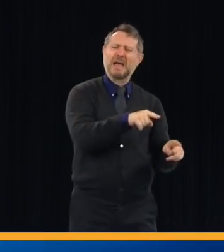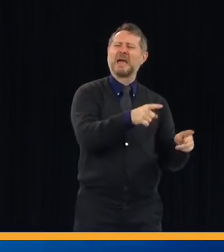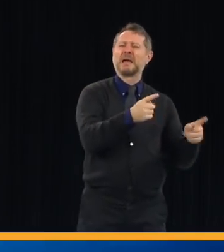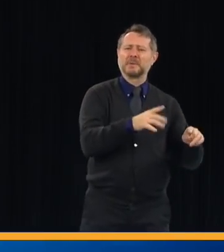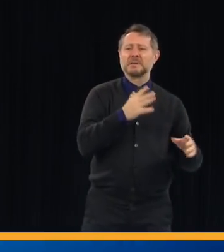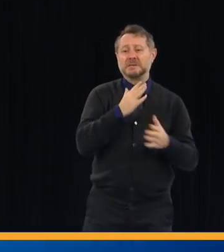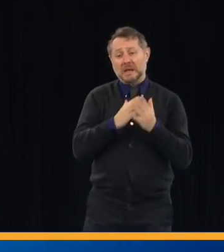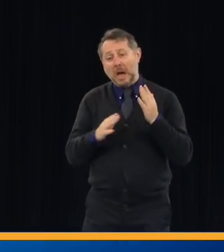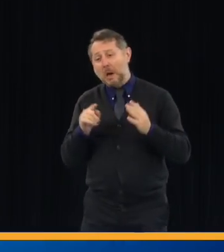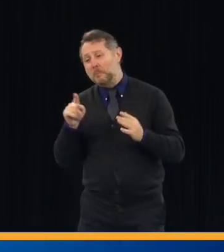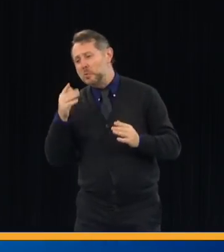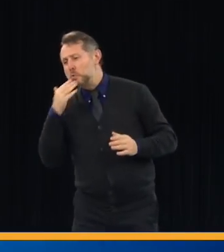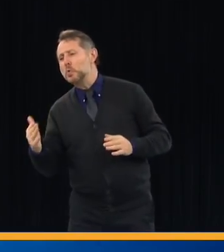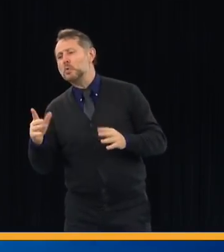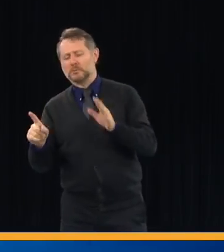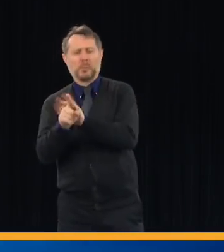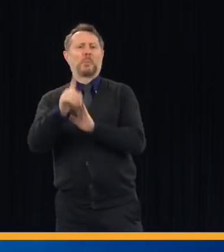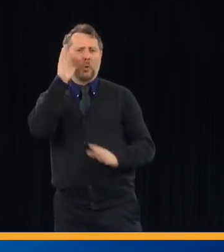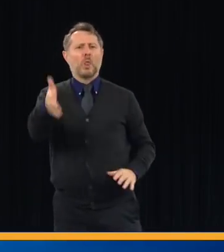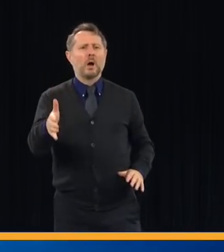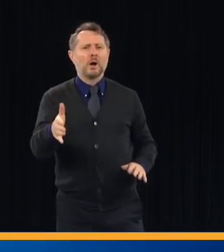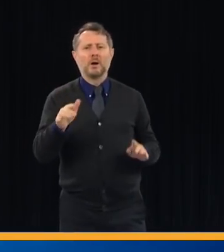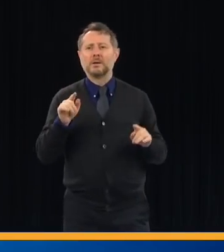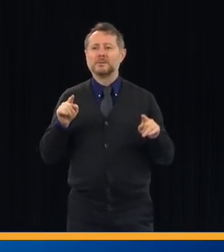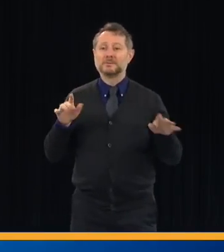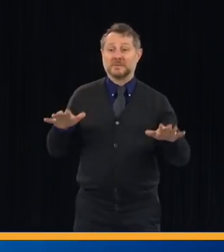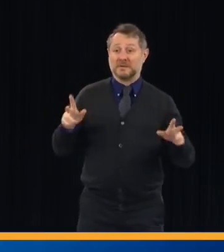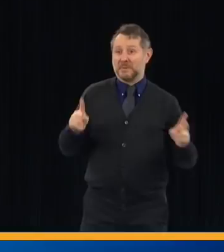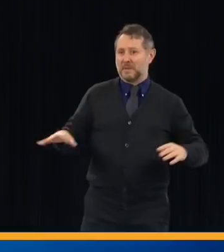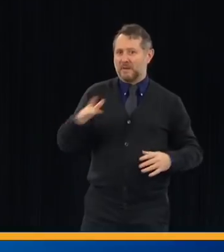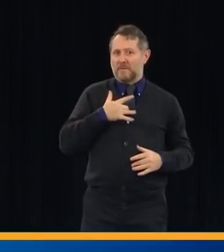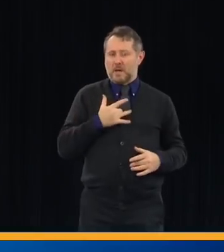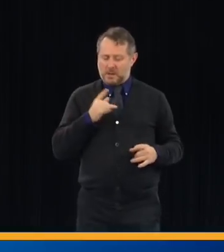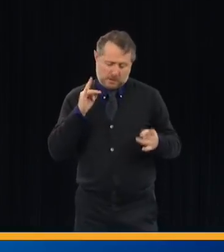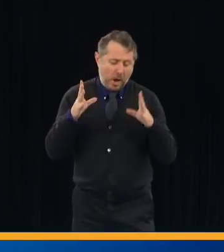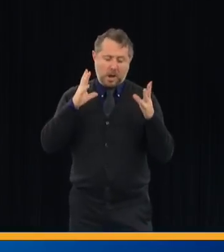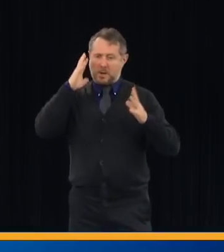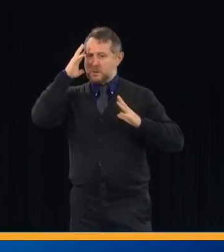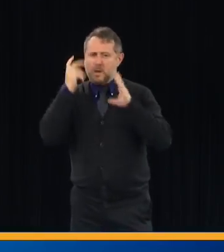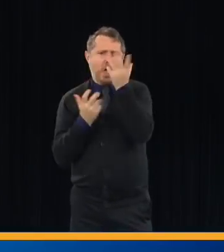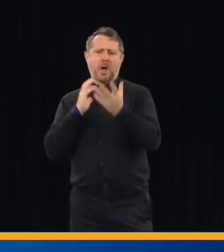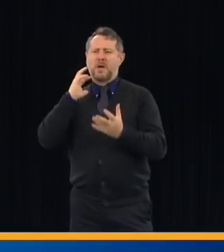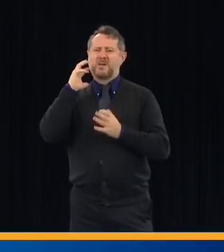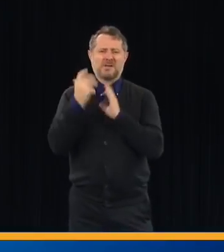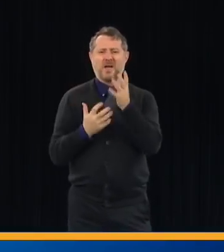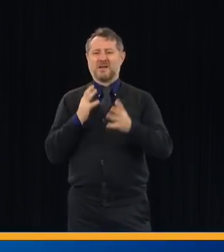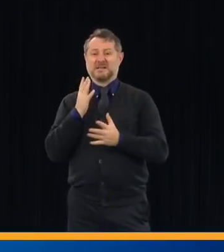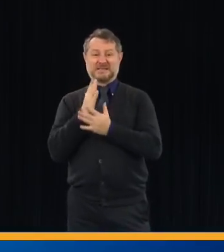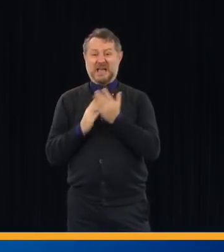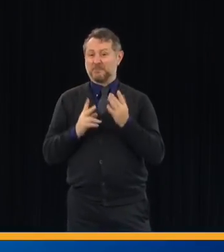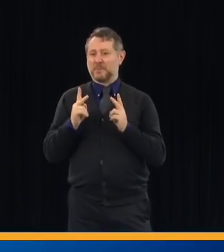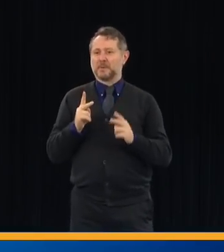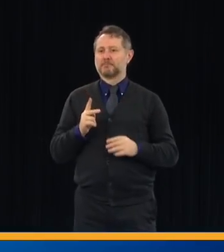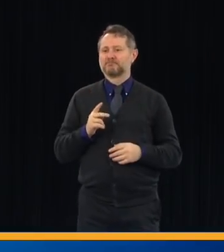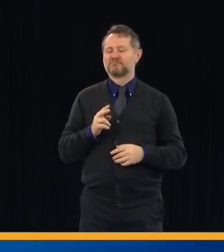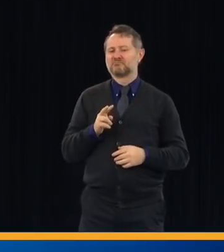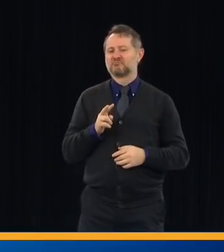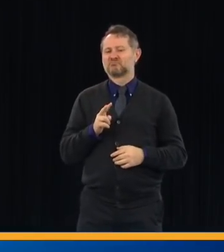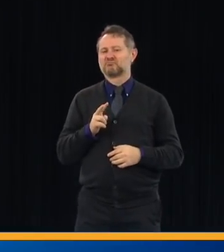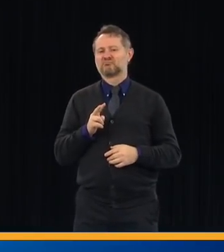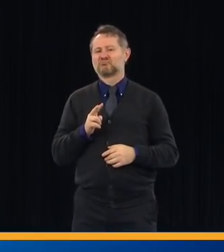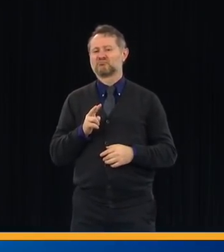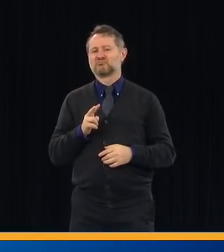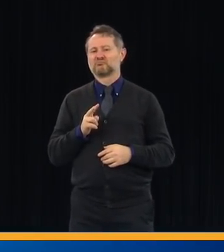you see like their true essence will come out. And some people will break your heart. People who you